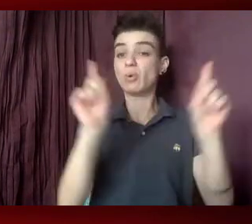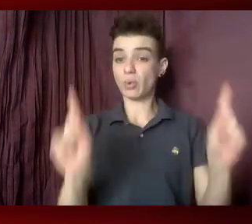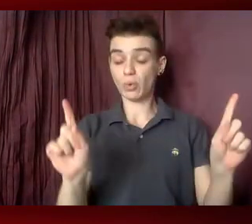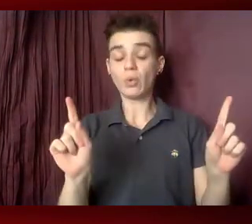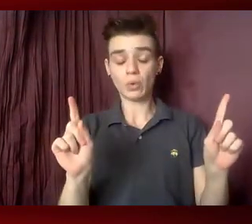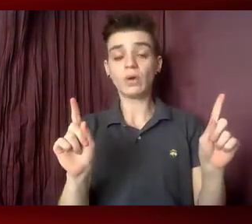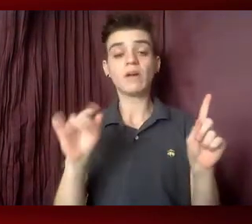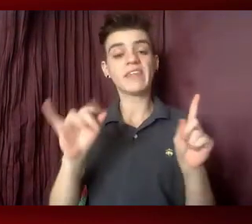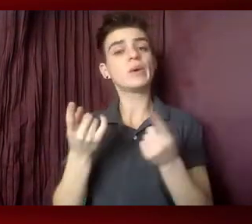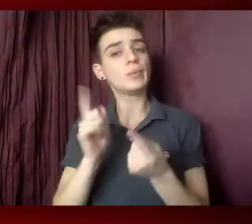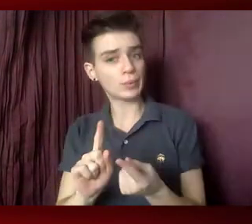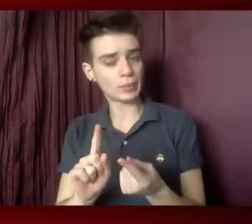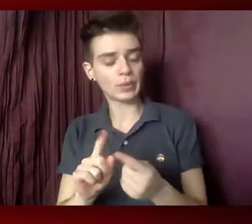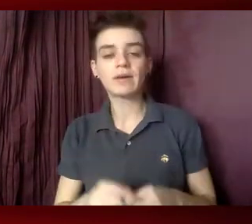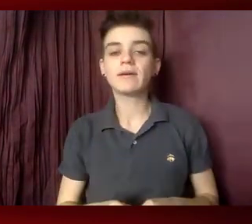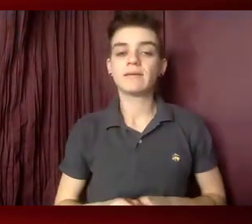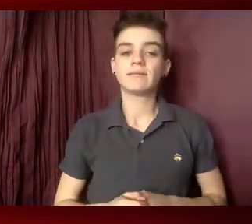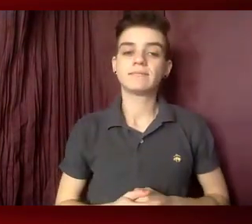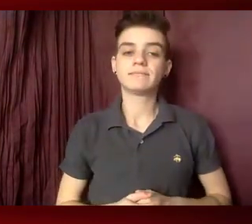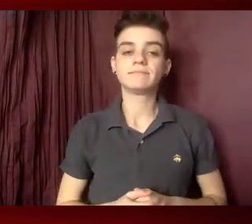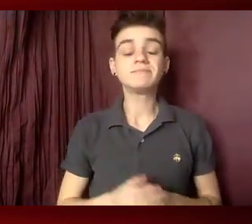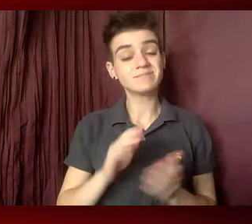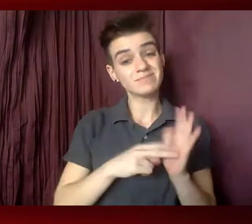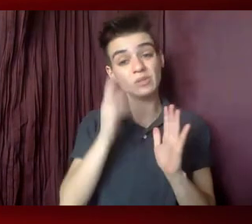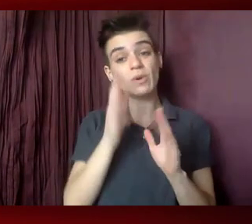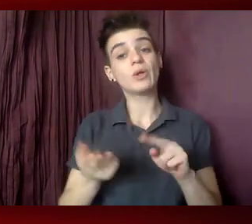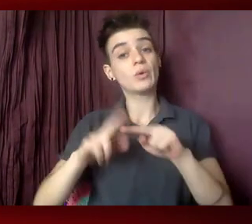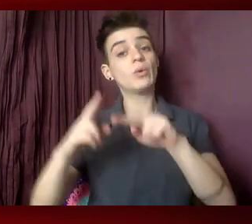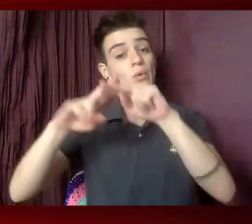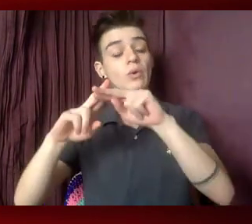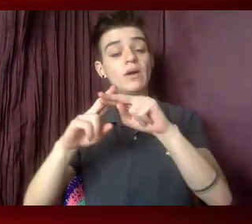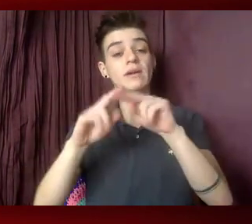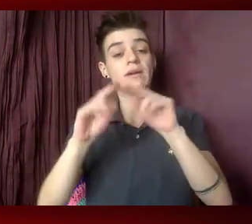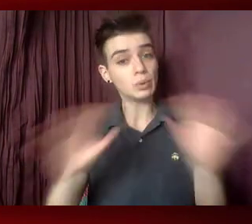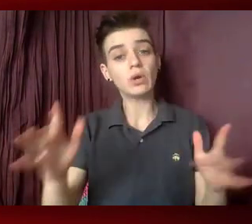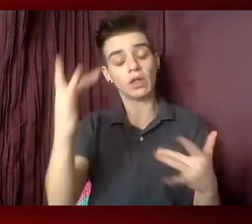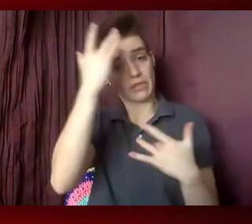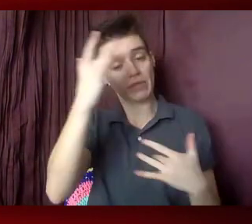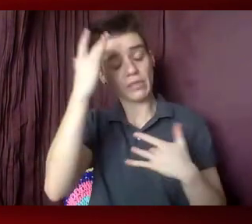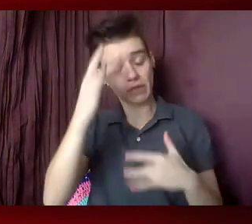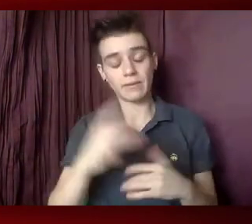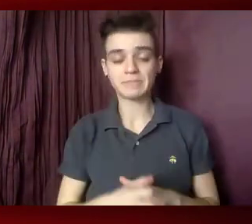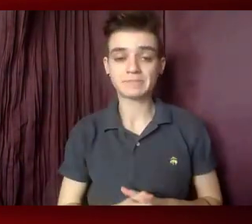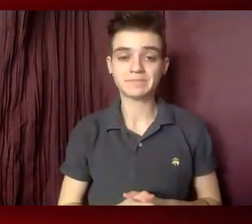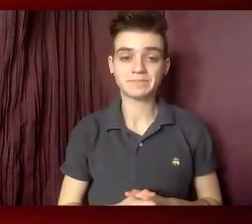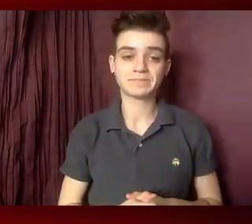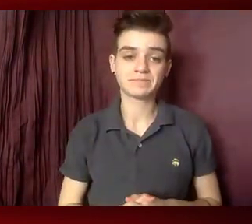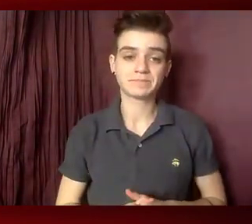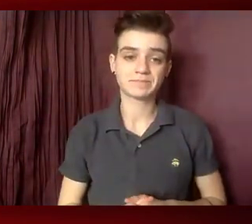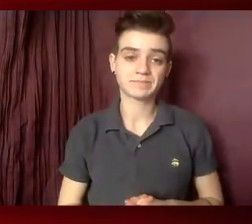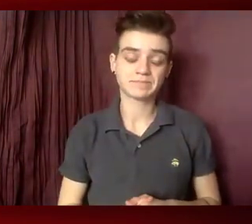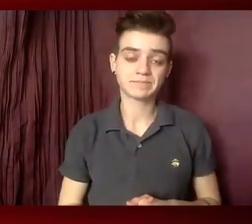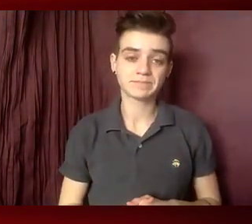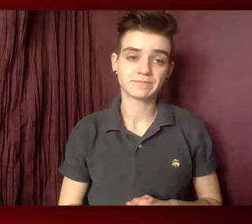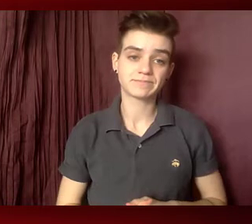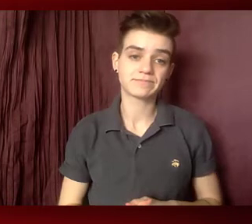ease, an increase in HIV transmission and sexually transmitted infection incidents is estimated across the